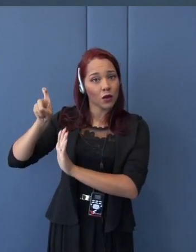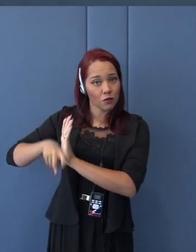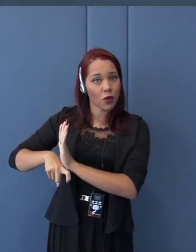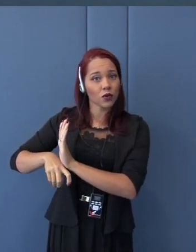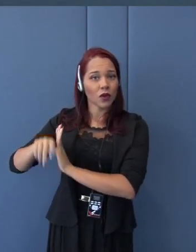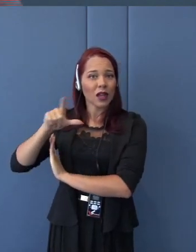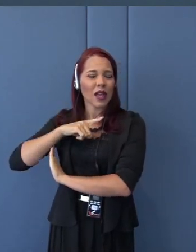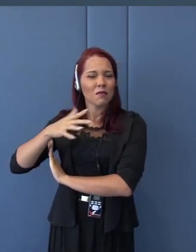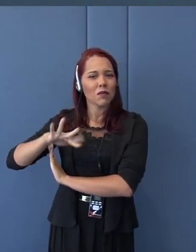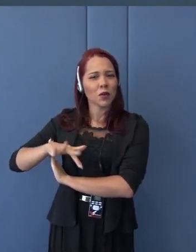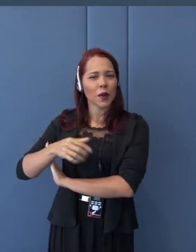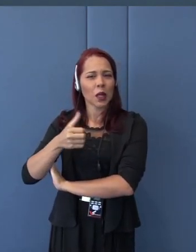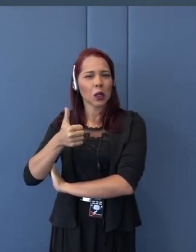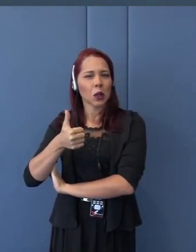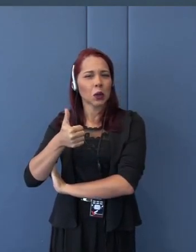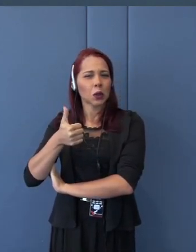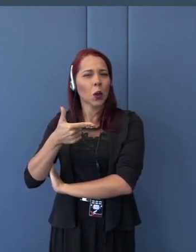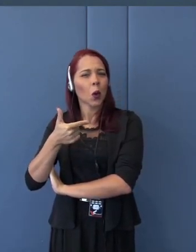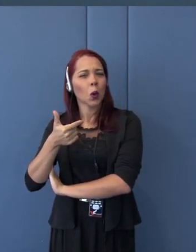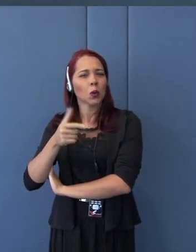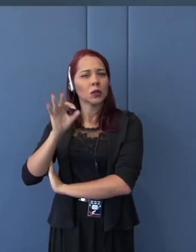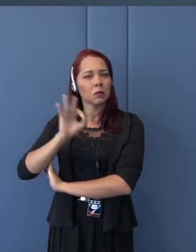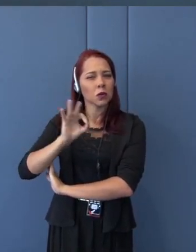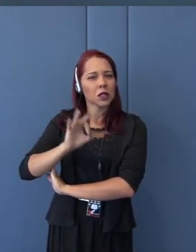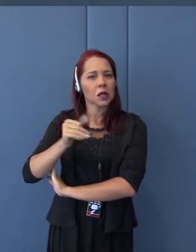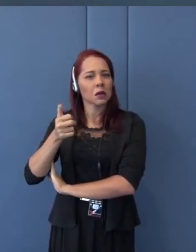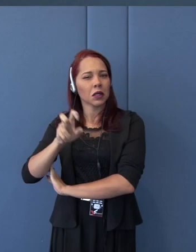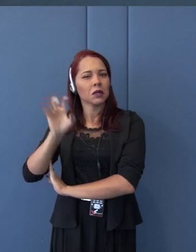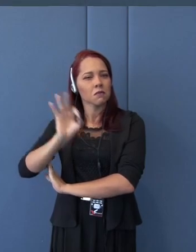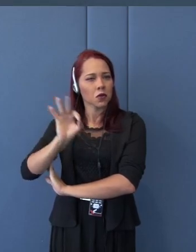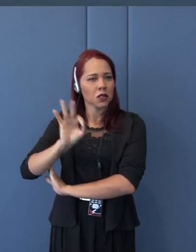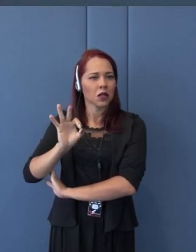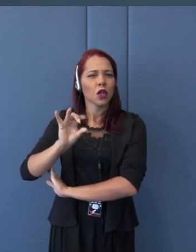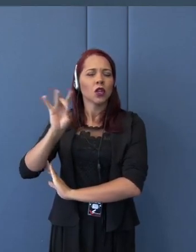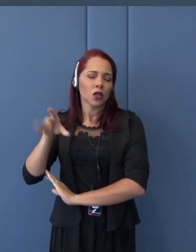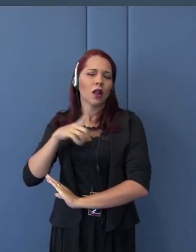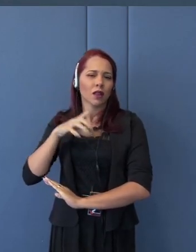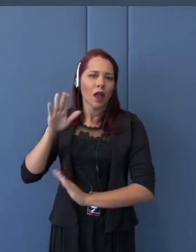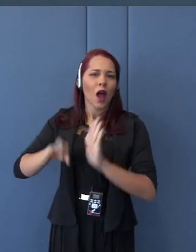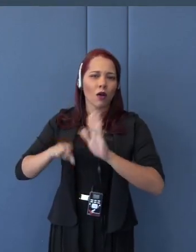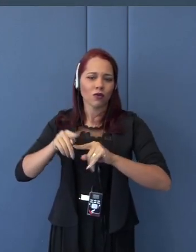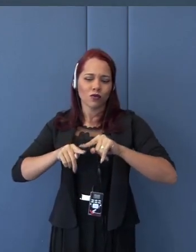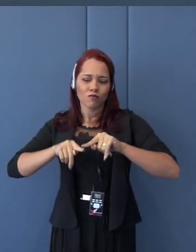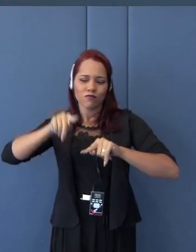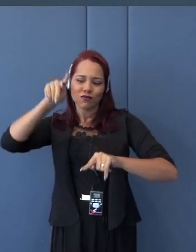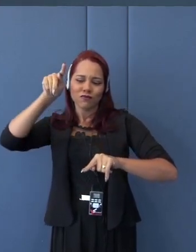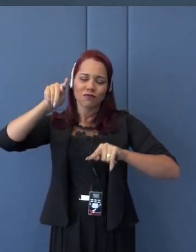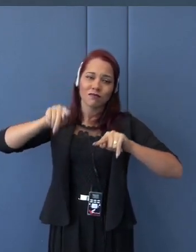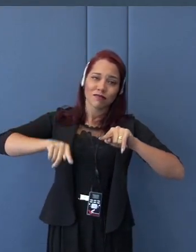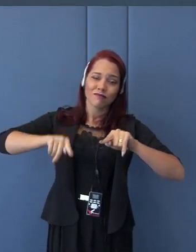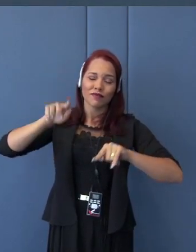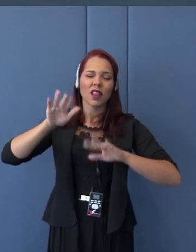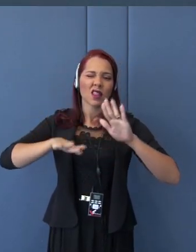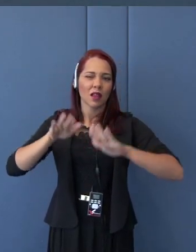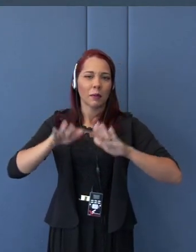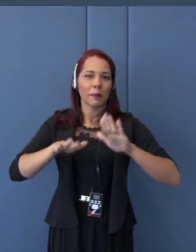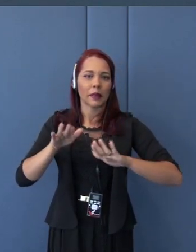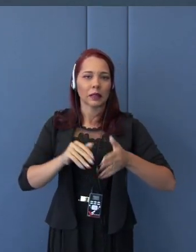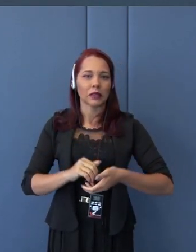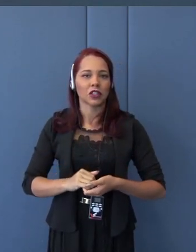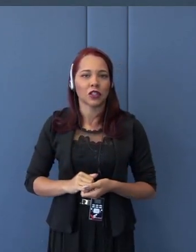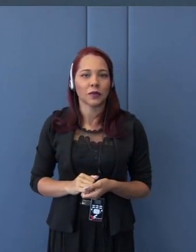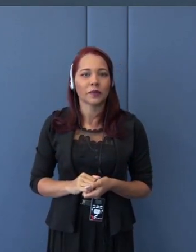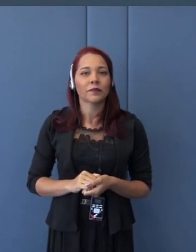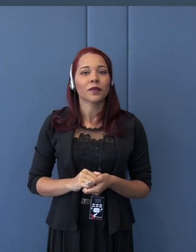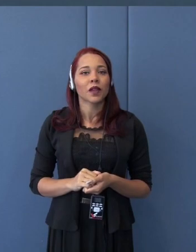and 15%. But we have some tariff peaks, you know, very high duties on some of